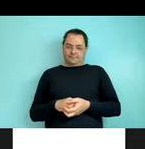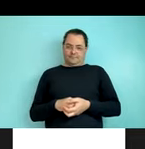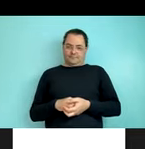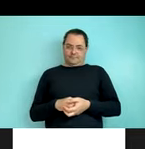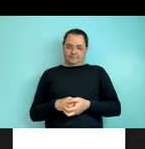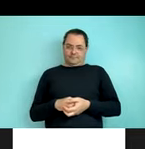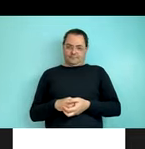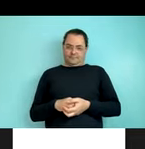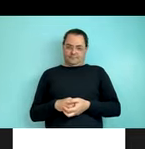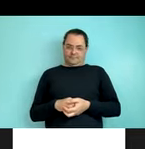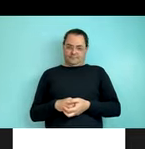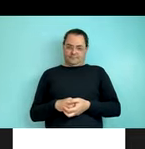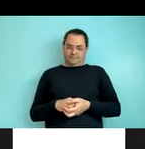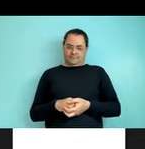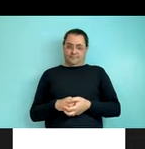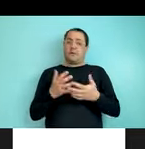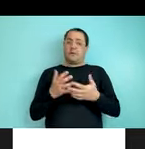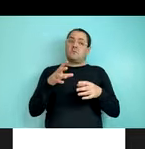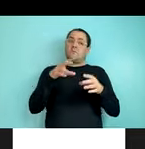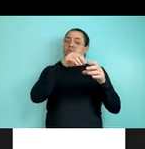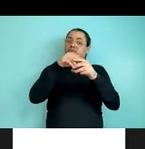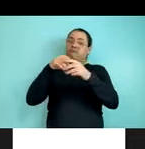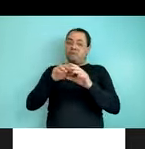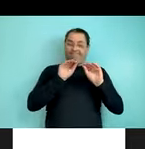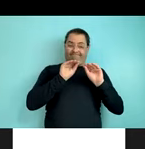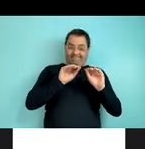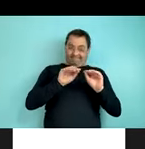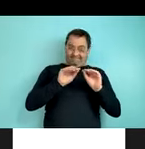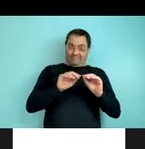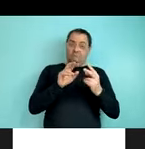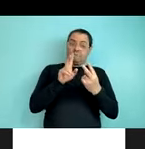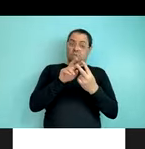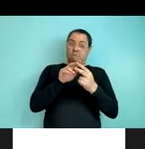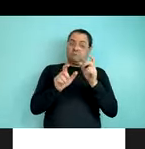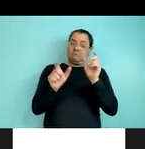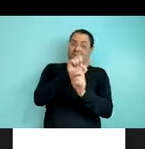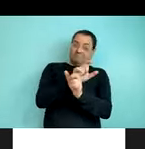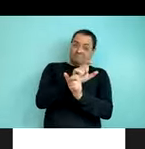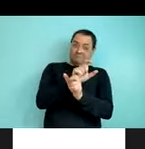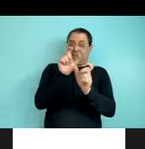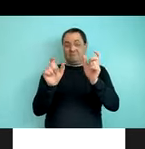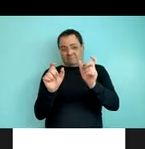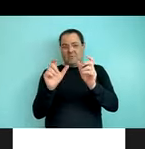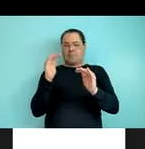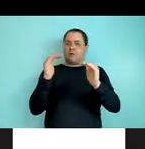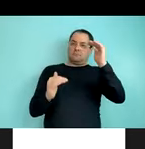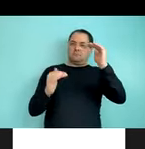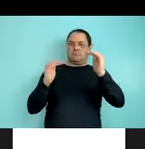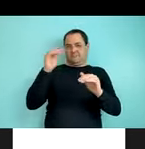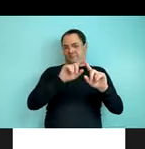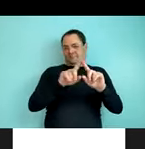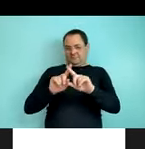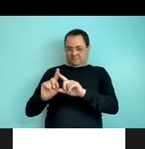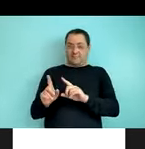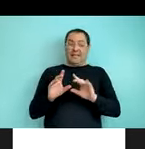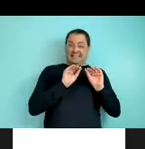So critically, participants were actually trained on both orders, just in different proportions. So for example, in the training